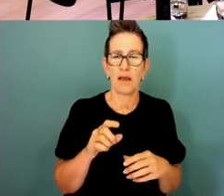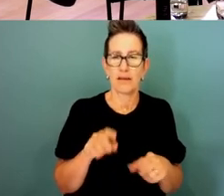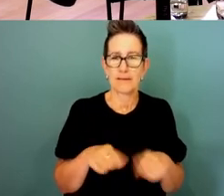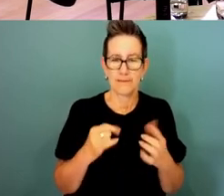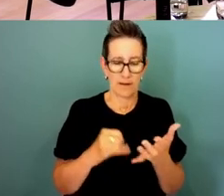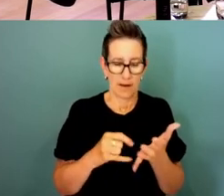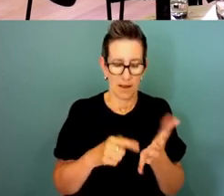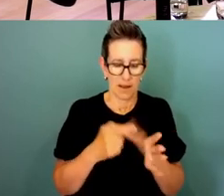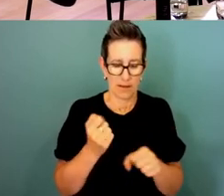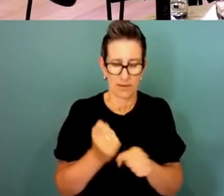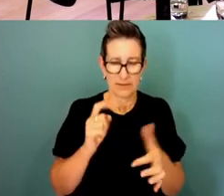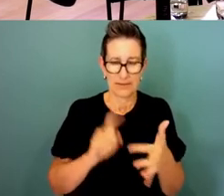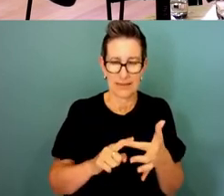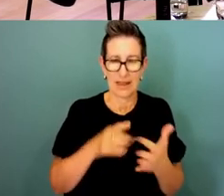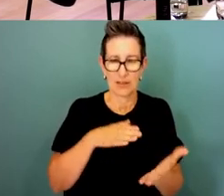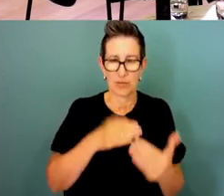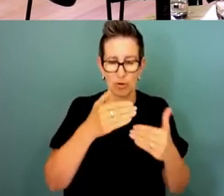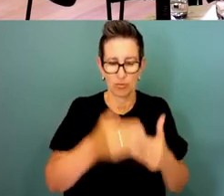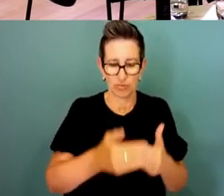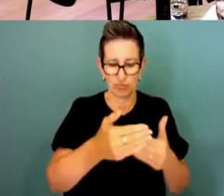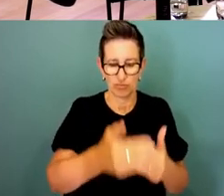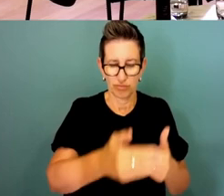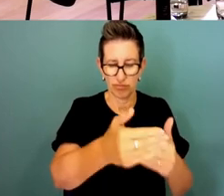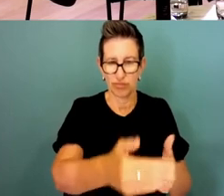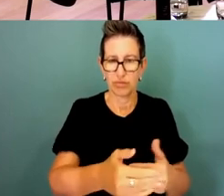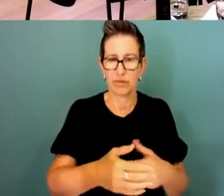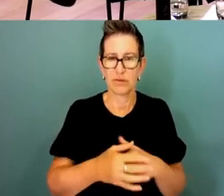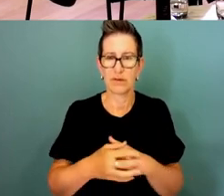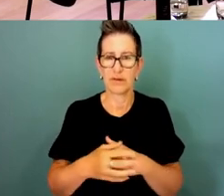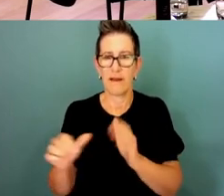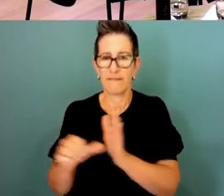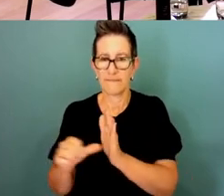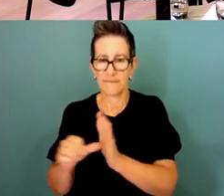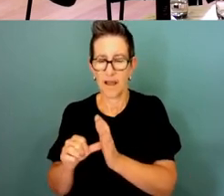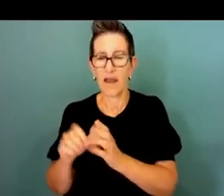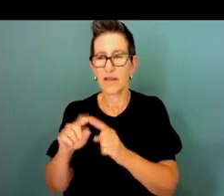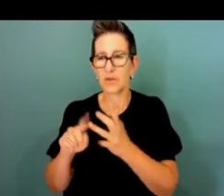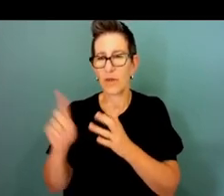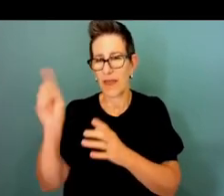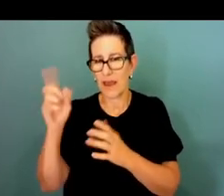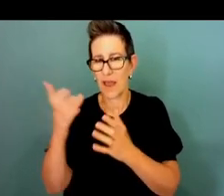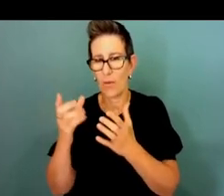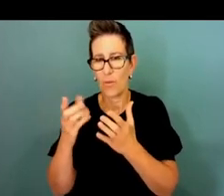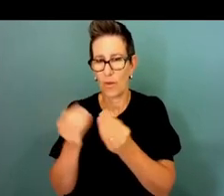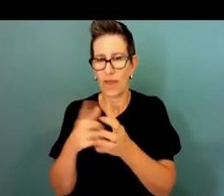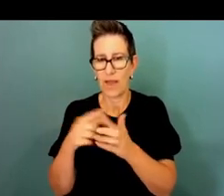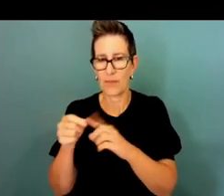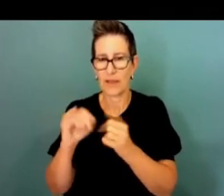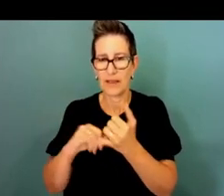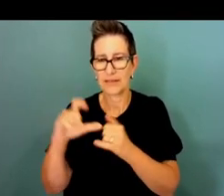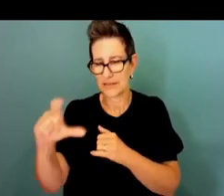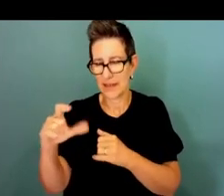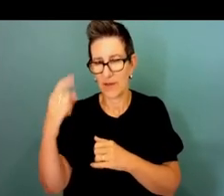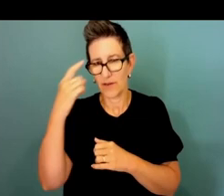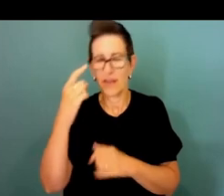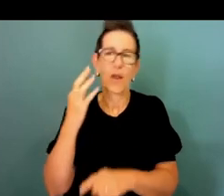employment which is finances doing that with the APSC and essentially that's looking at where do we use consultants how do we use them how much we pay them